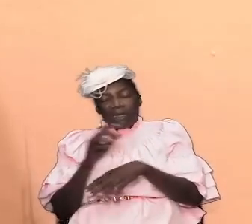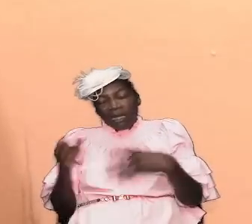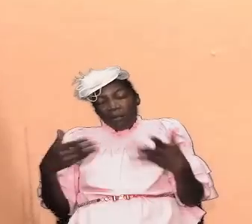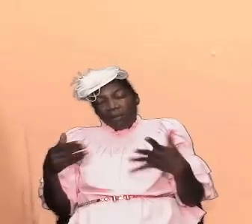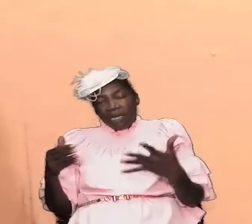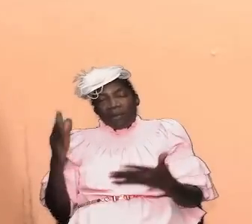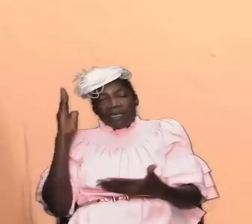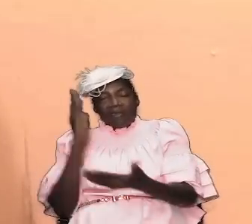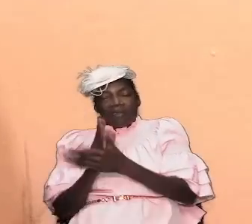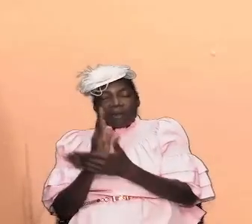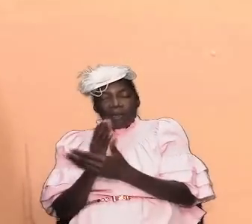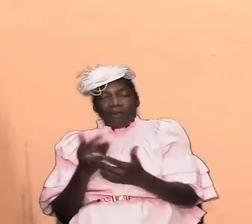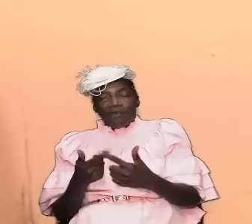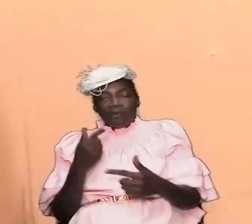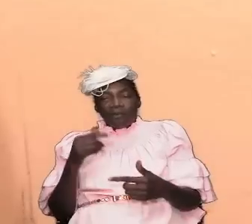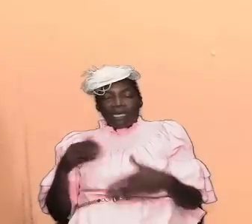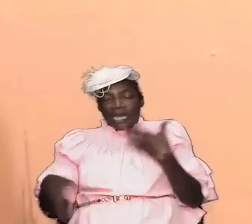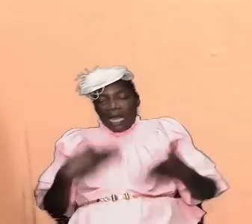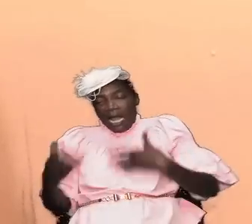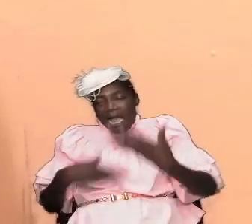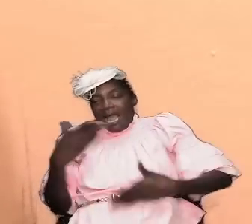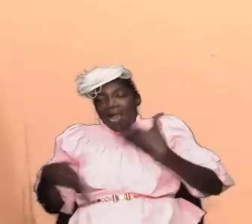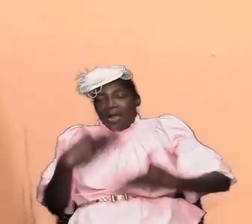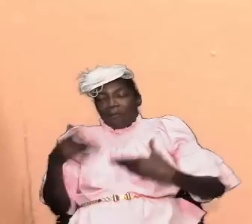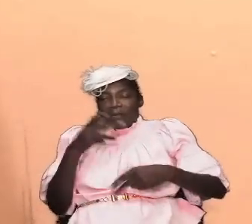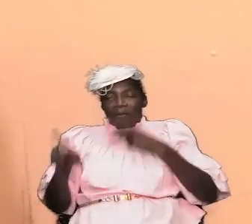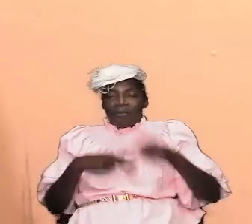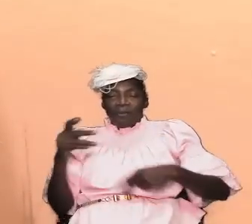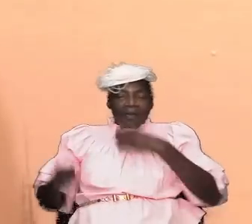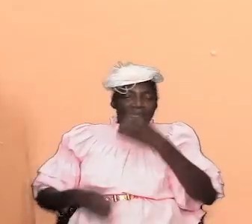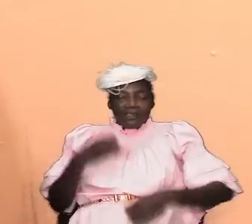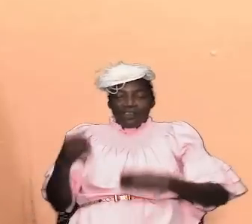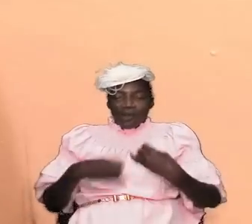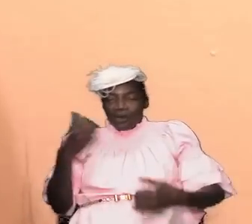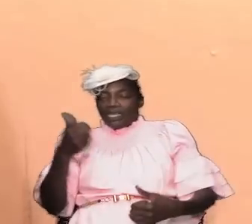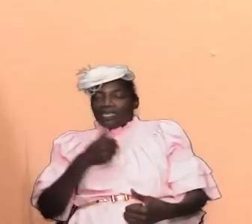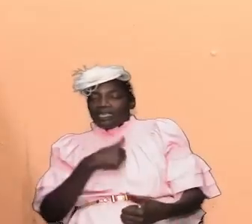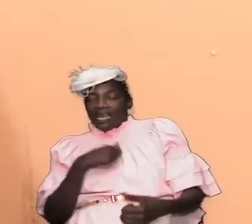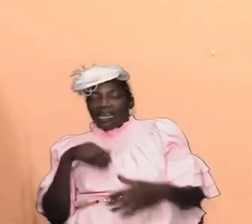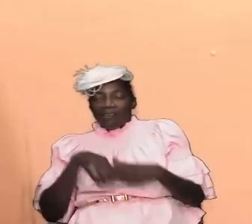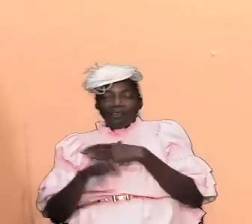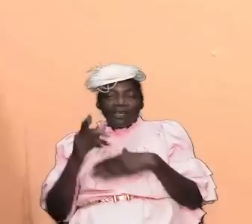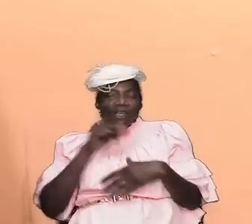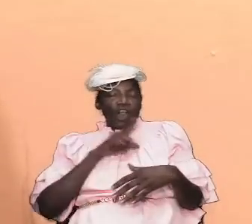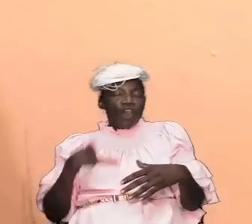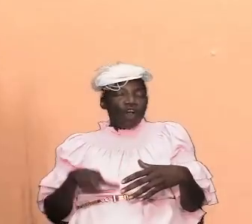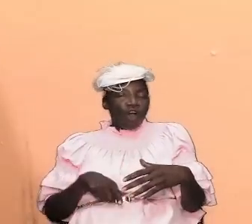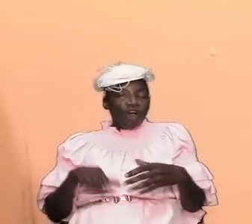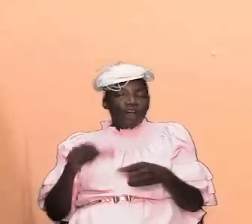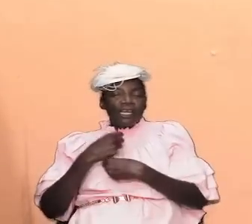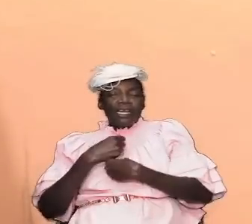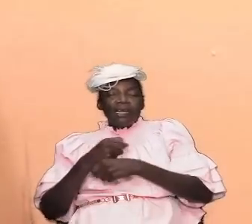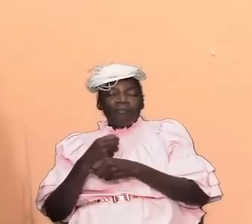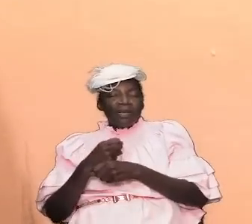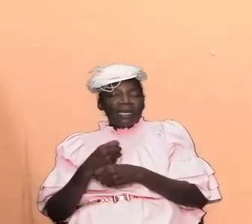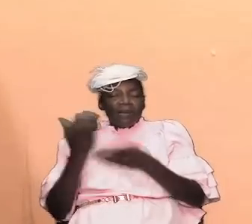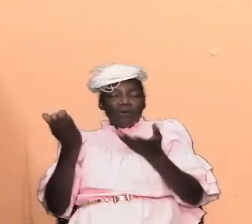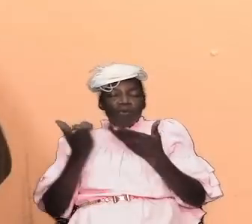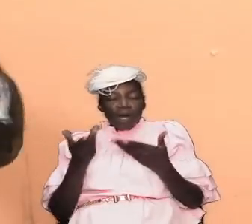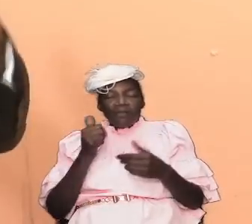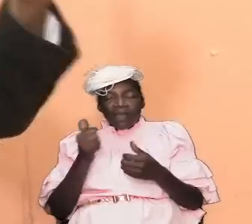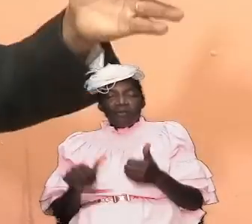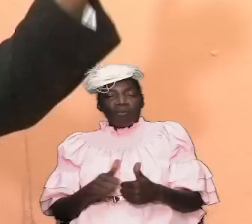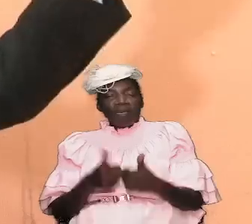happy people and enjoying themselves amen in the lord but we are going to see that it allowed them and required of them to be